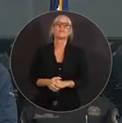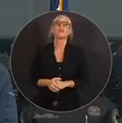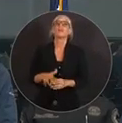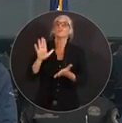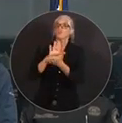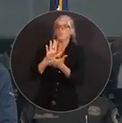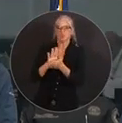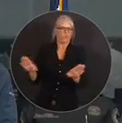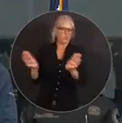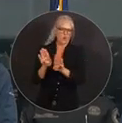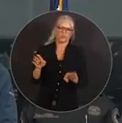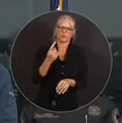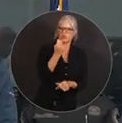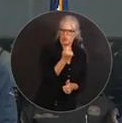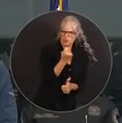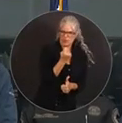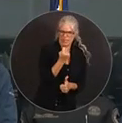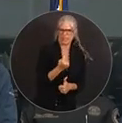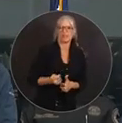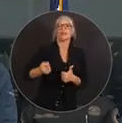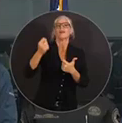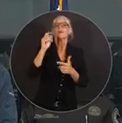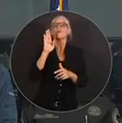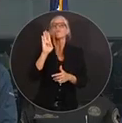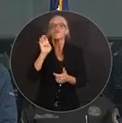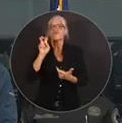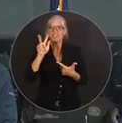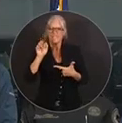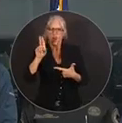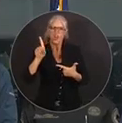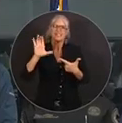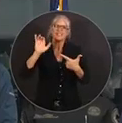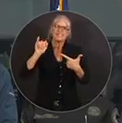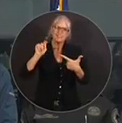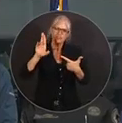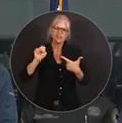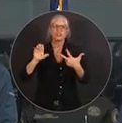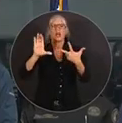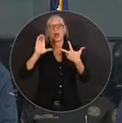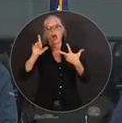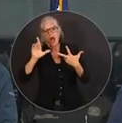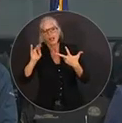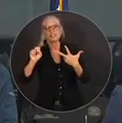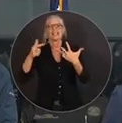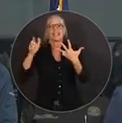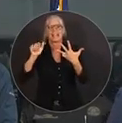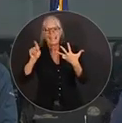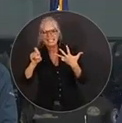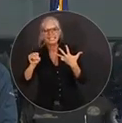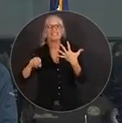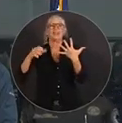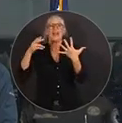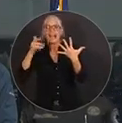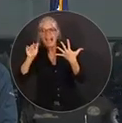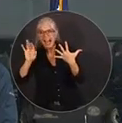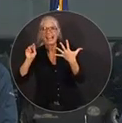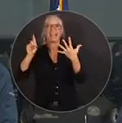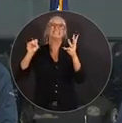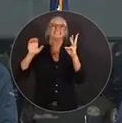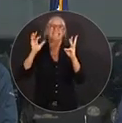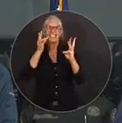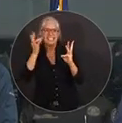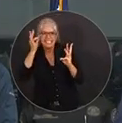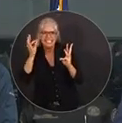October 8th, Brevard, Charlotte, Citrus, Collier, DeSoto, Glades, Hardy, Hendry, Hernando, Highlands, Hillsborough, Indian River, Lake,